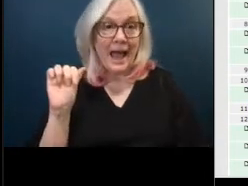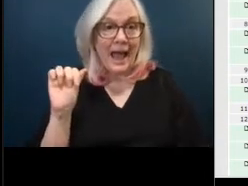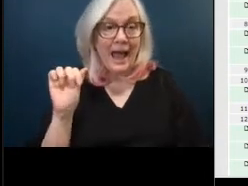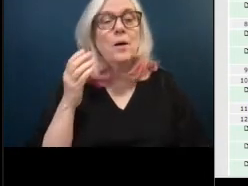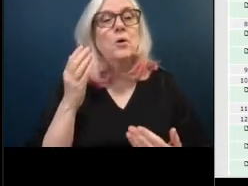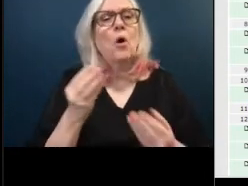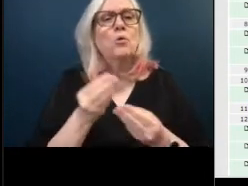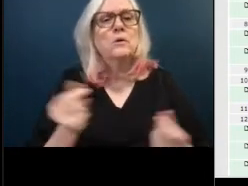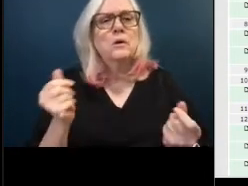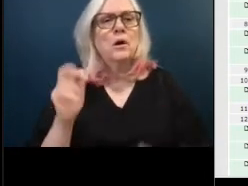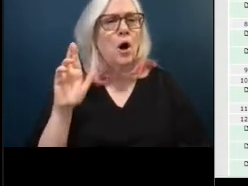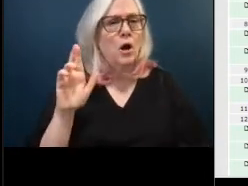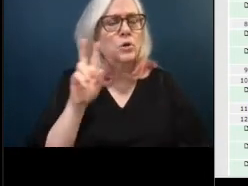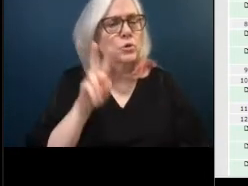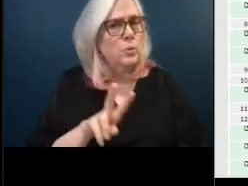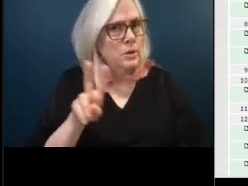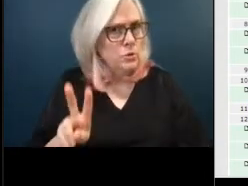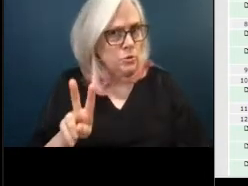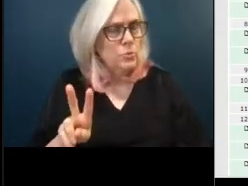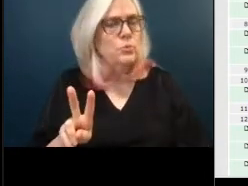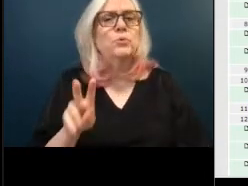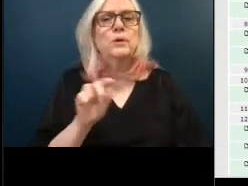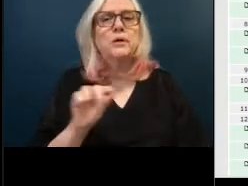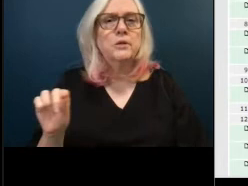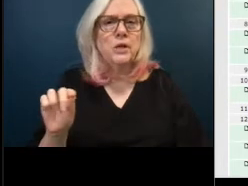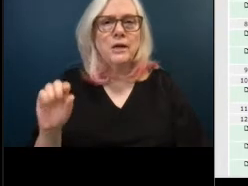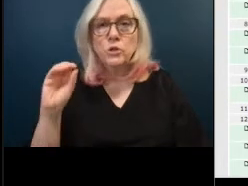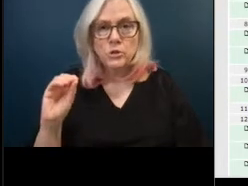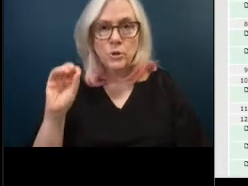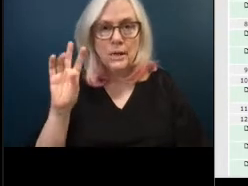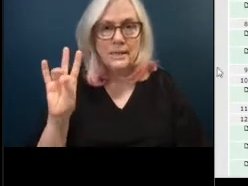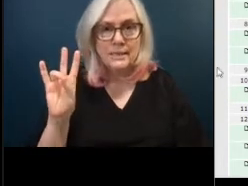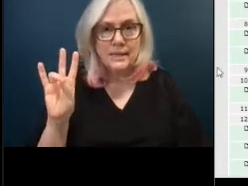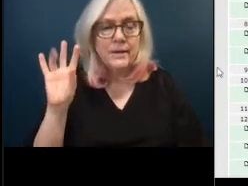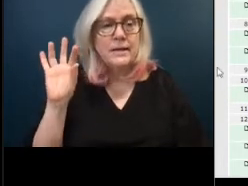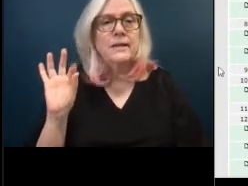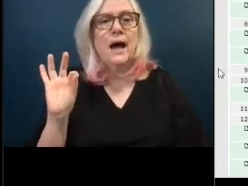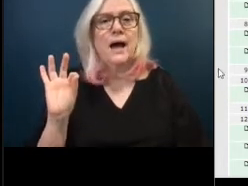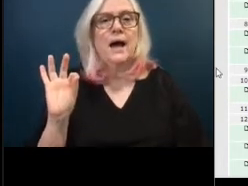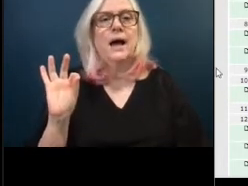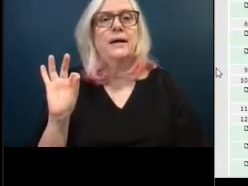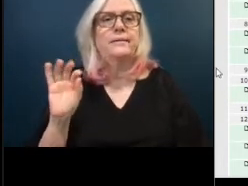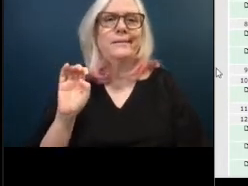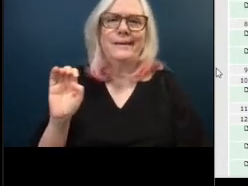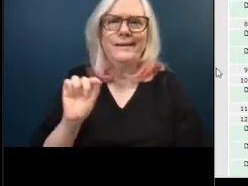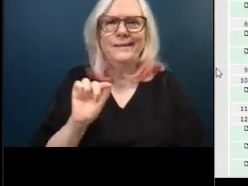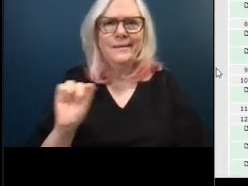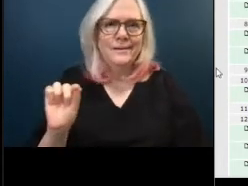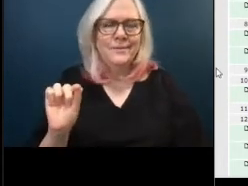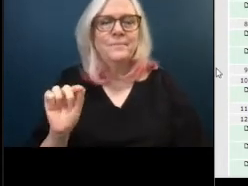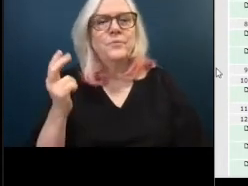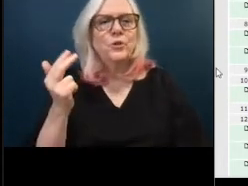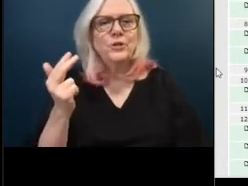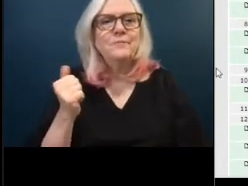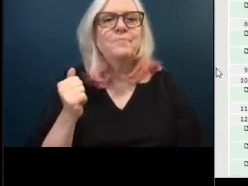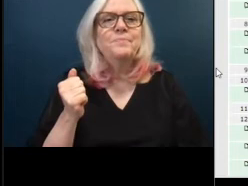r22 dash 079 award of bid number pwe 22-013 for industrial